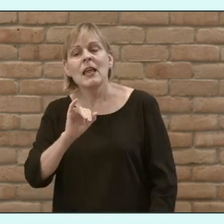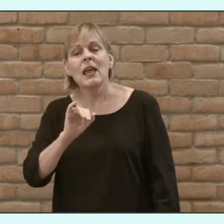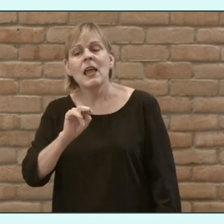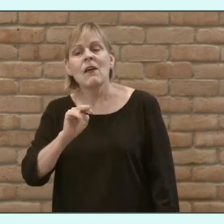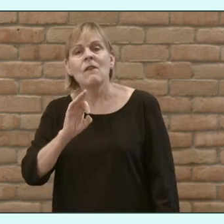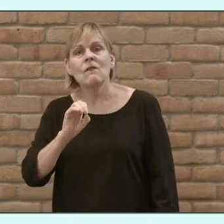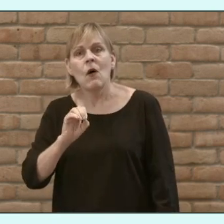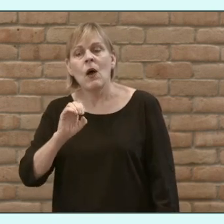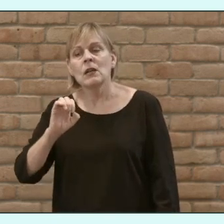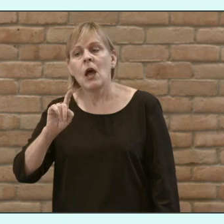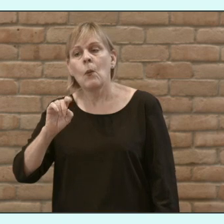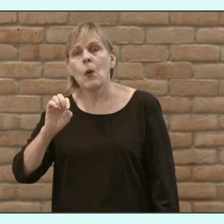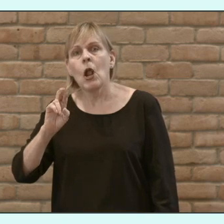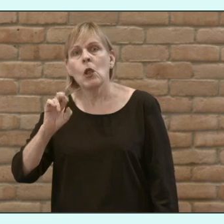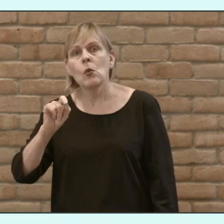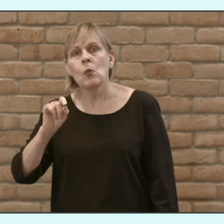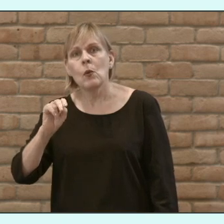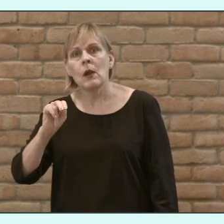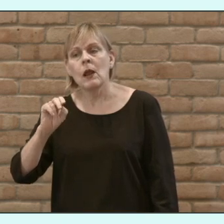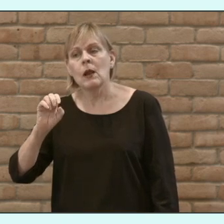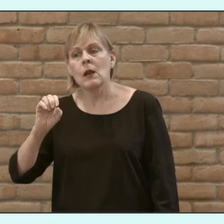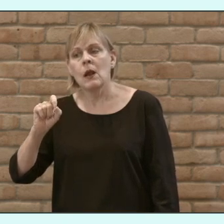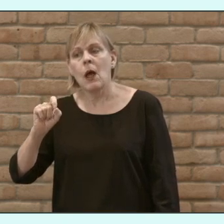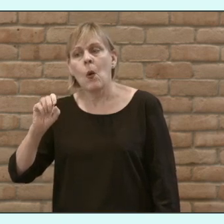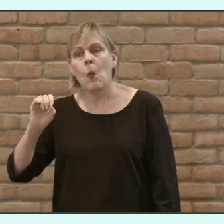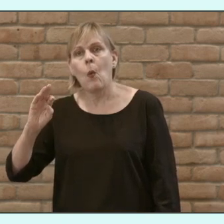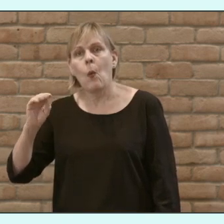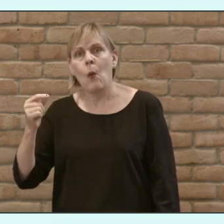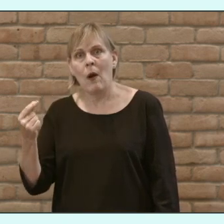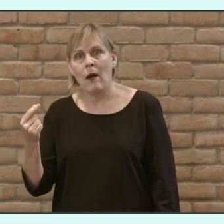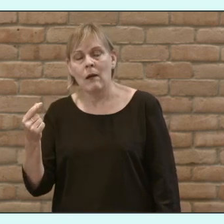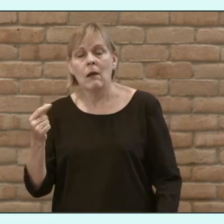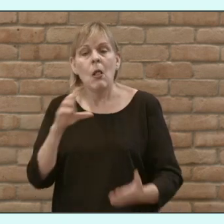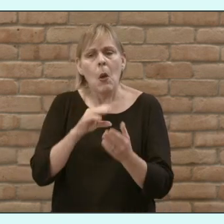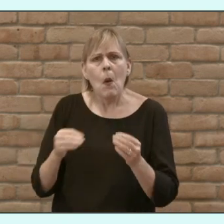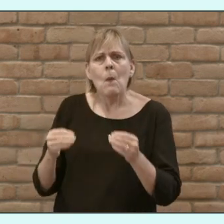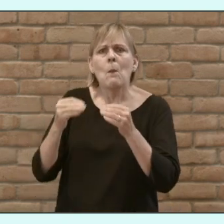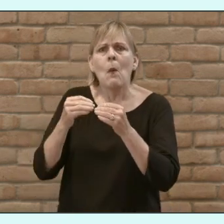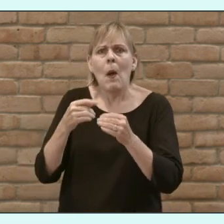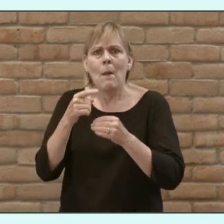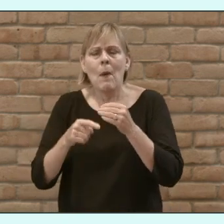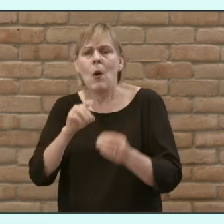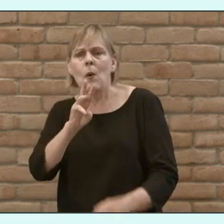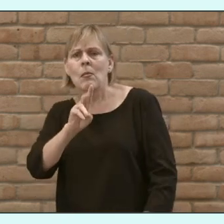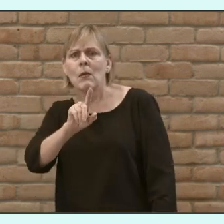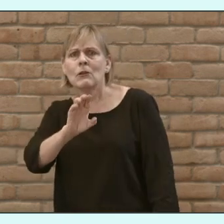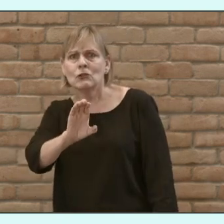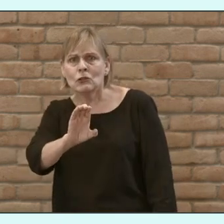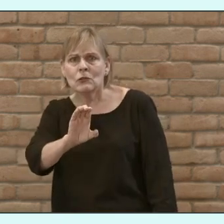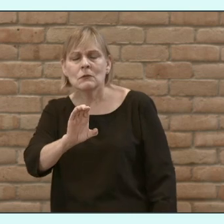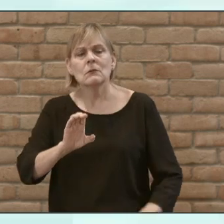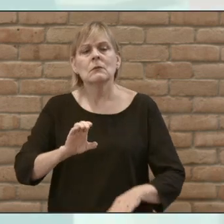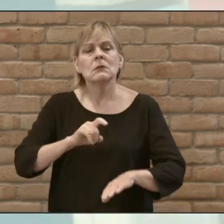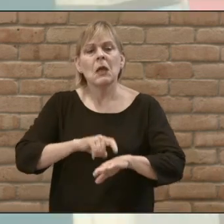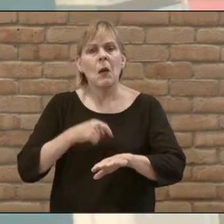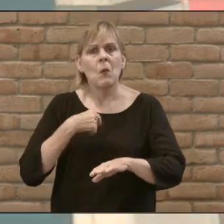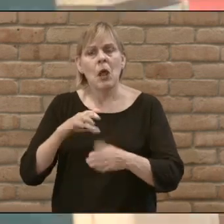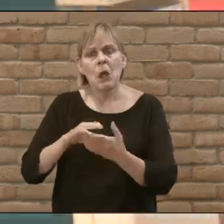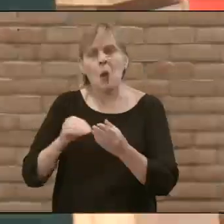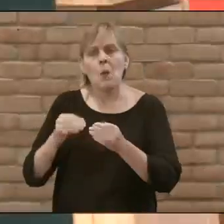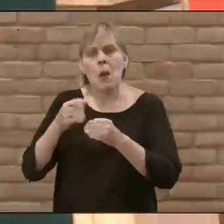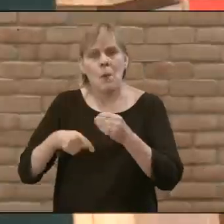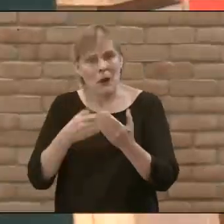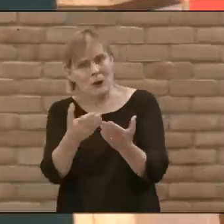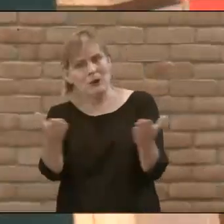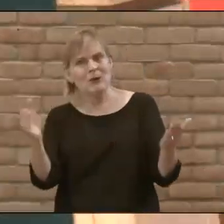.woodburylutheran.org And this is just a time for you to learn A little bit more about Woodbury Lutheran Church A time for us to learn more